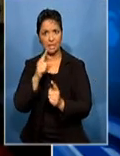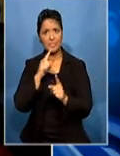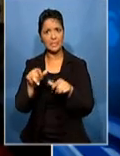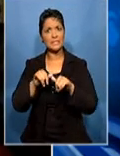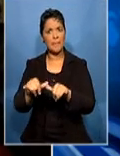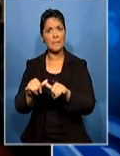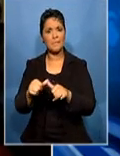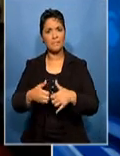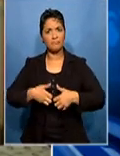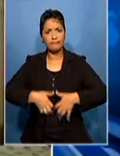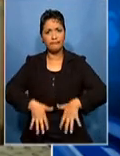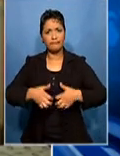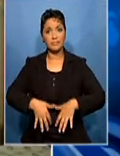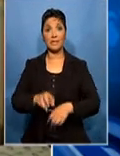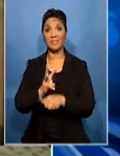Parents are concerned.